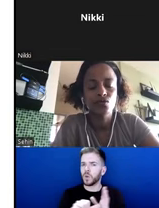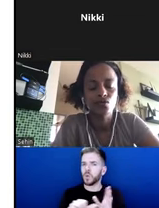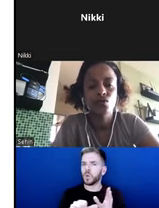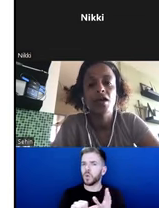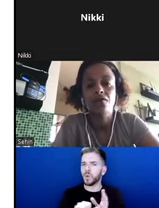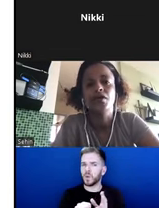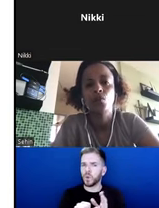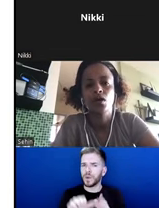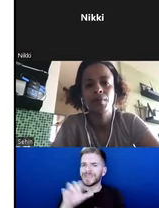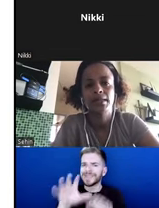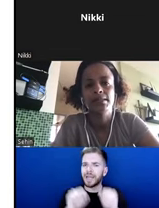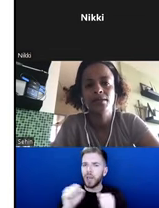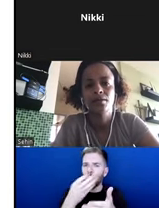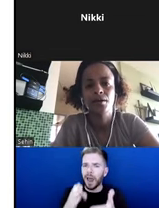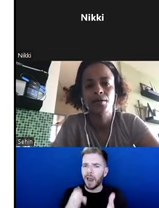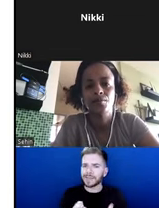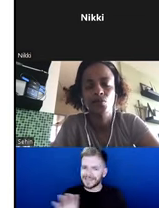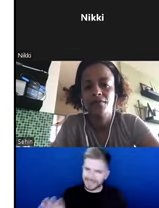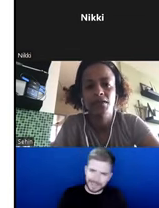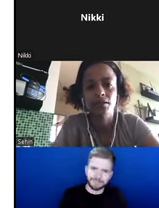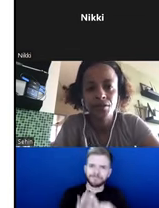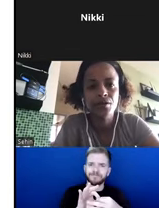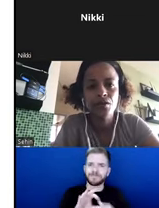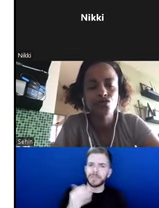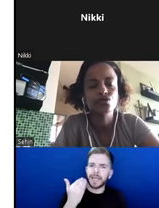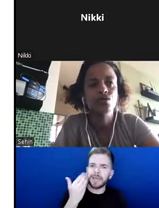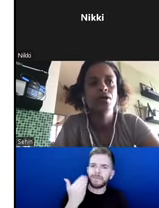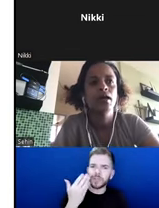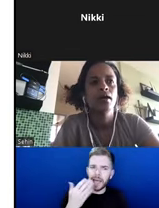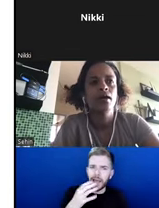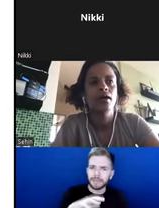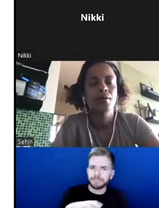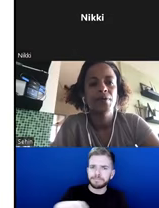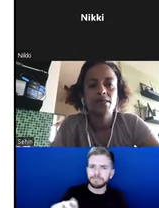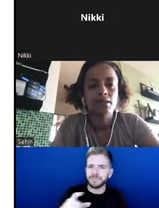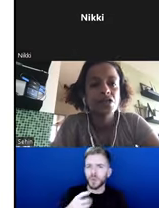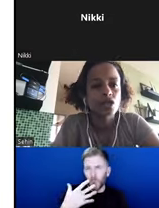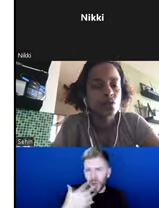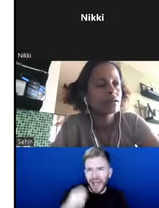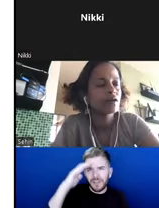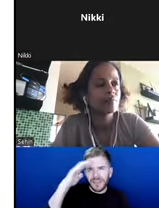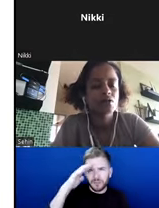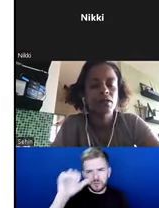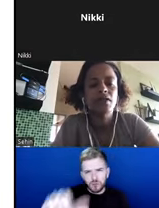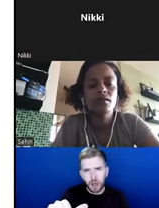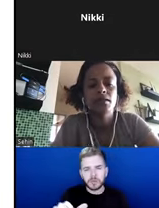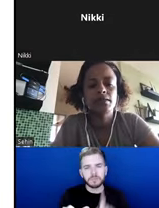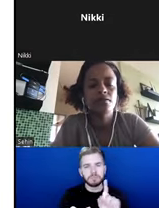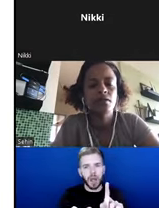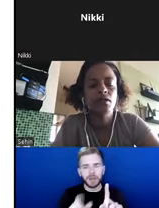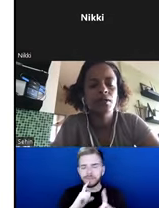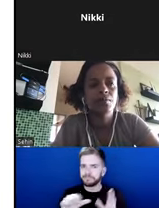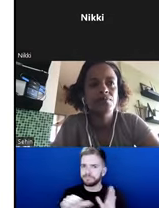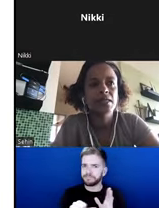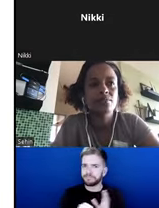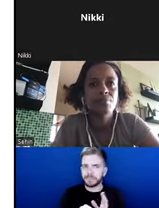to your everyday workplace. We have it in theory, for sure. But it's actually quite hard because even little things,